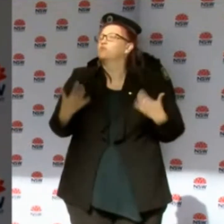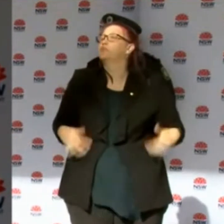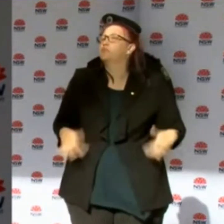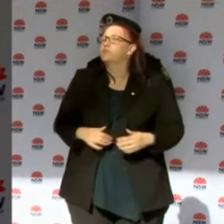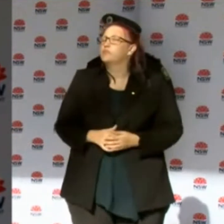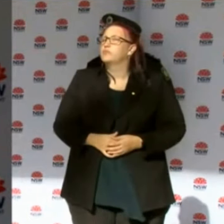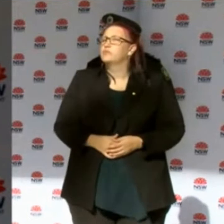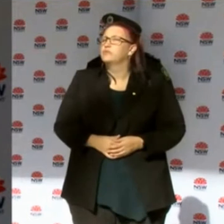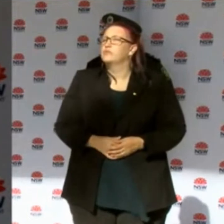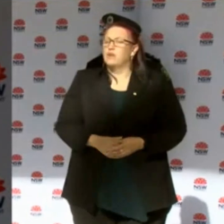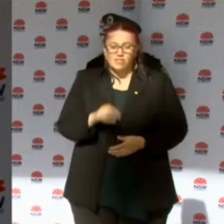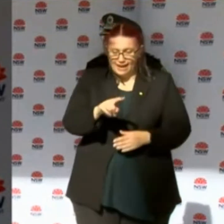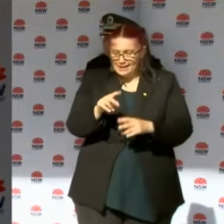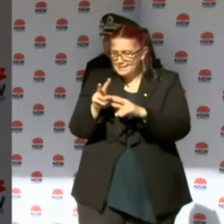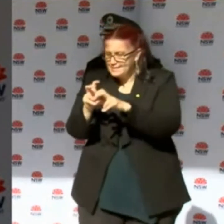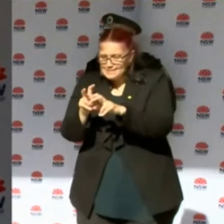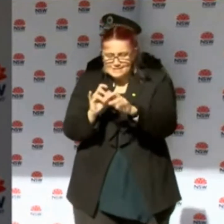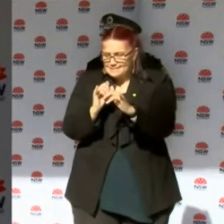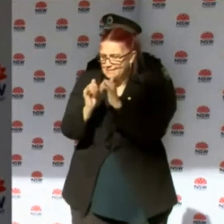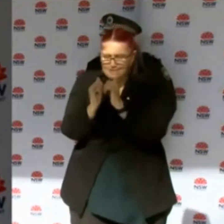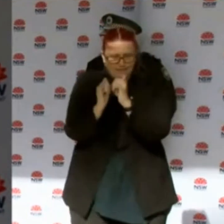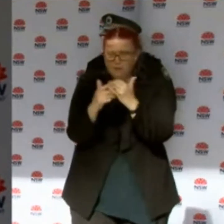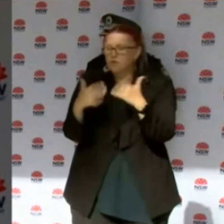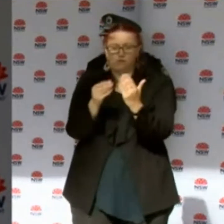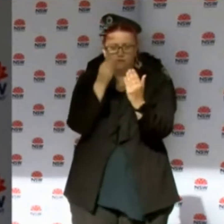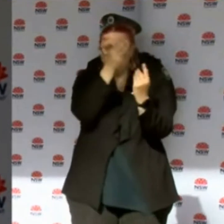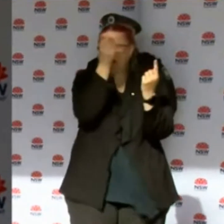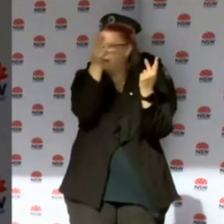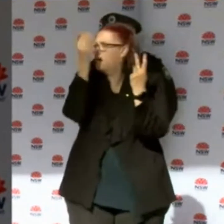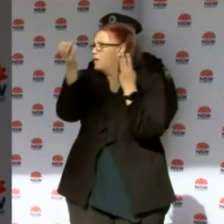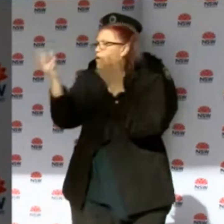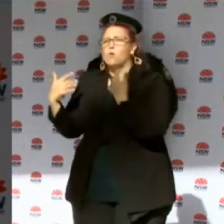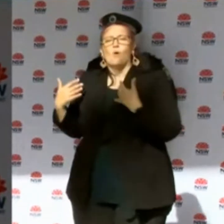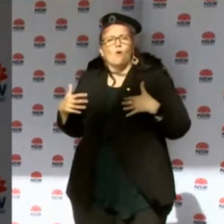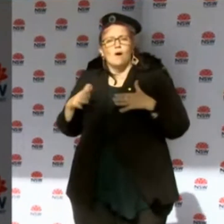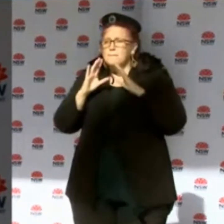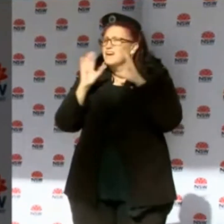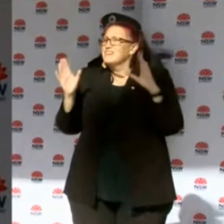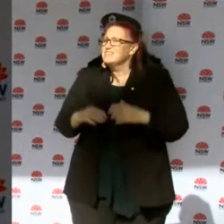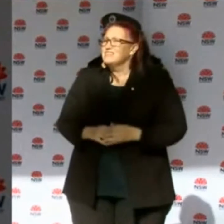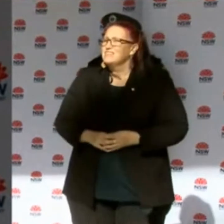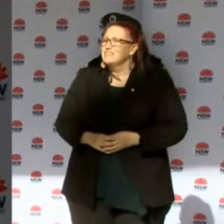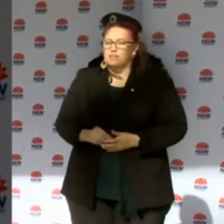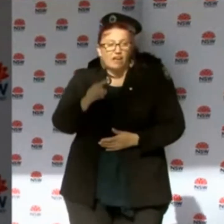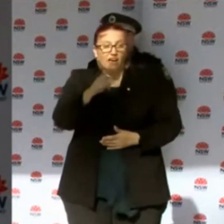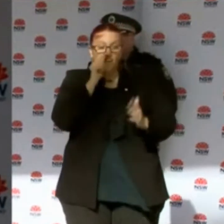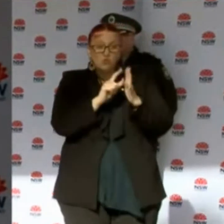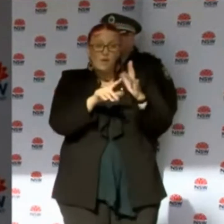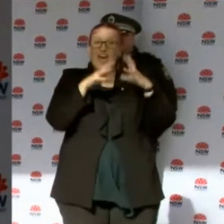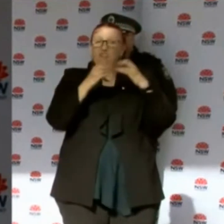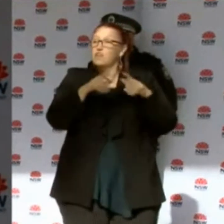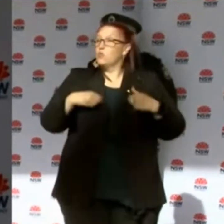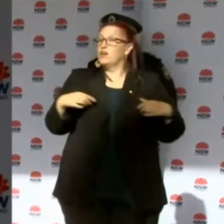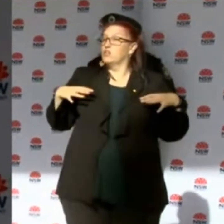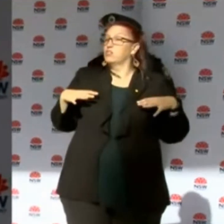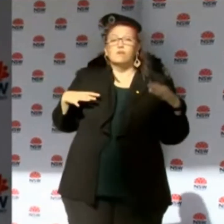close contacts and others notified, has been just outstanding. And the rest is up to us. We can only ask so much of them. The rest